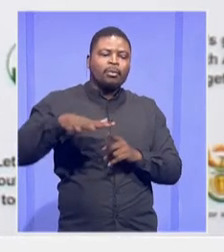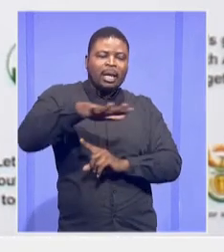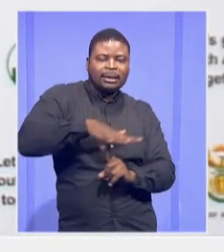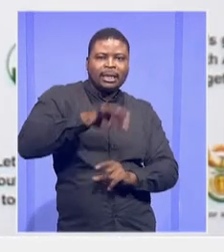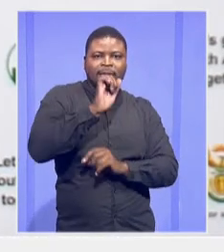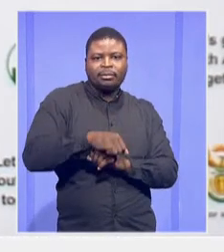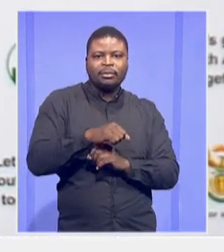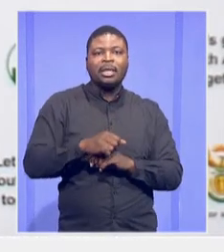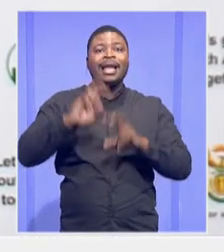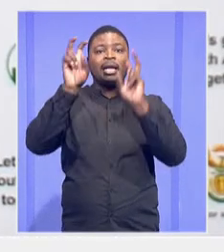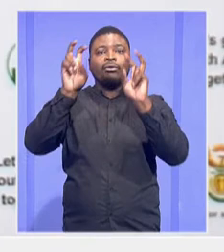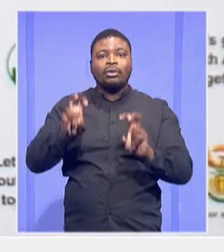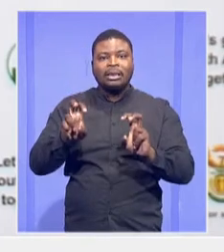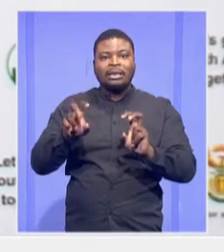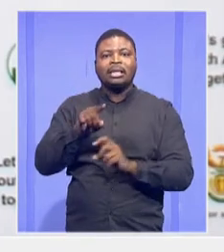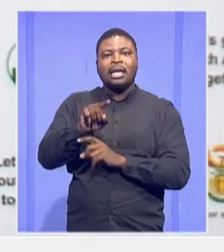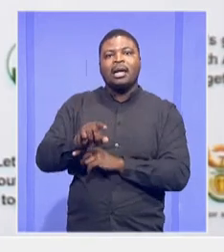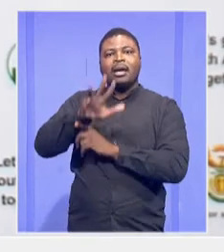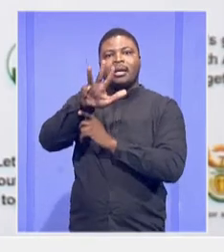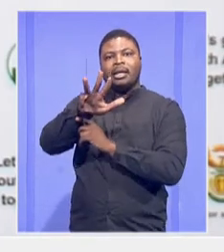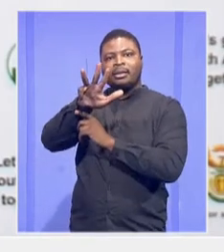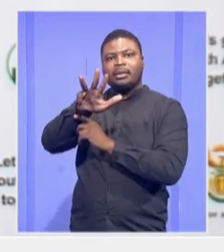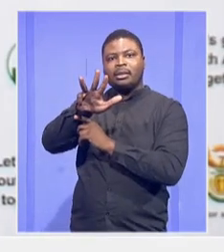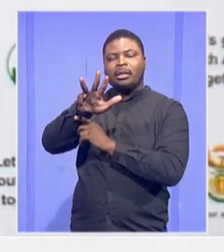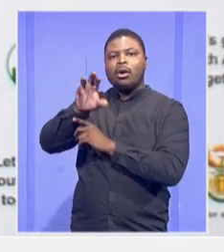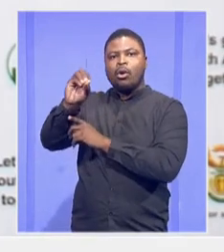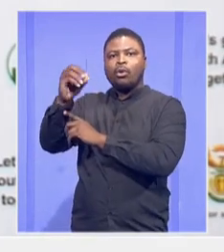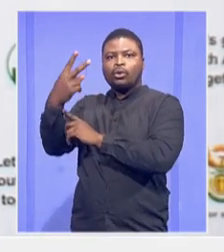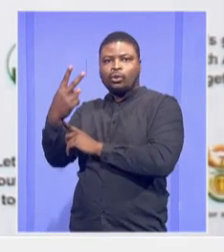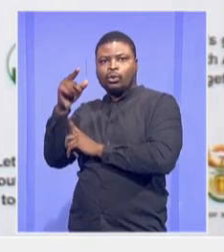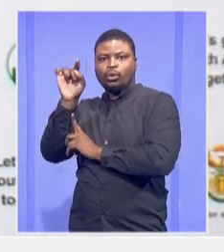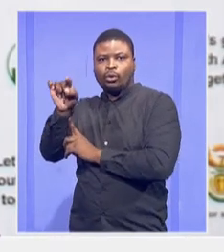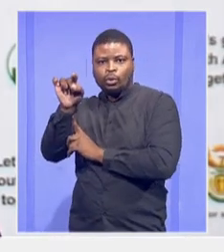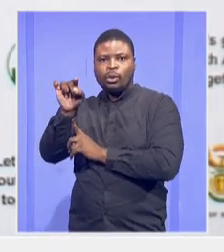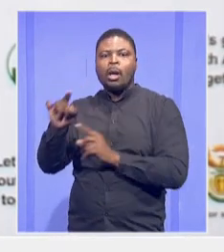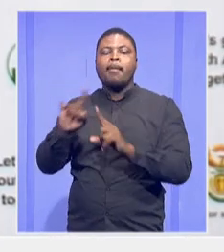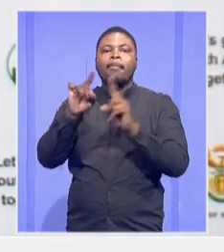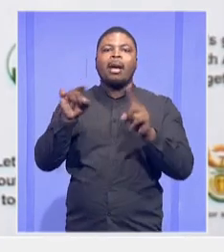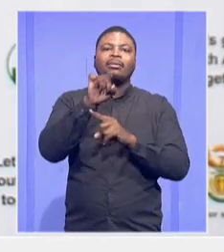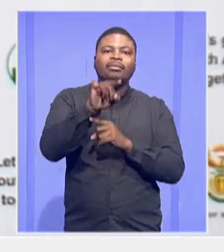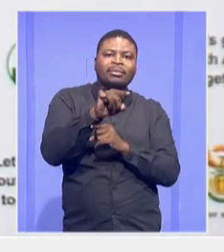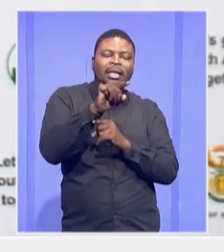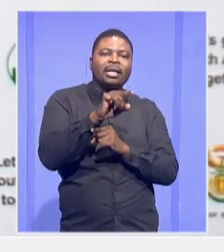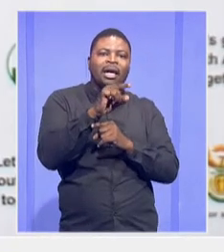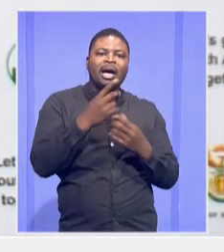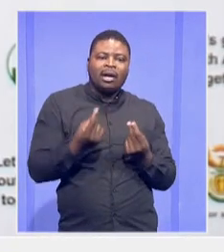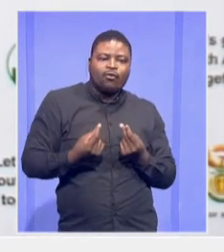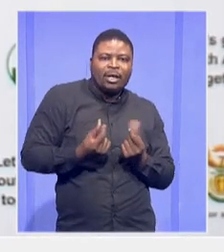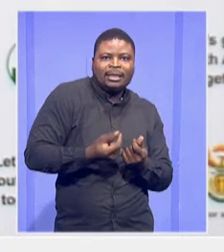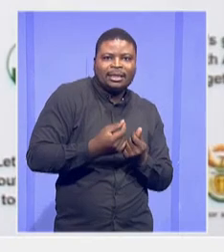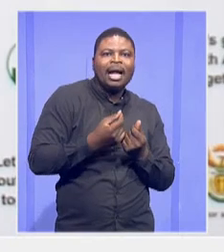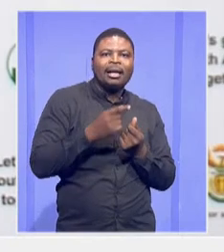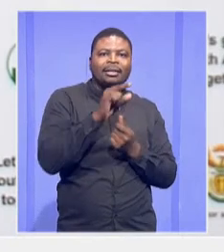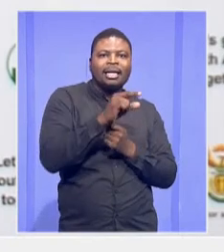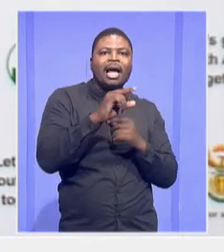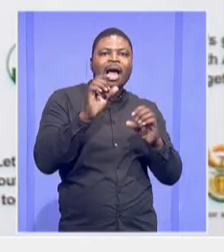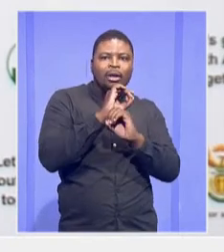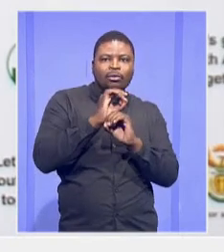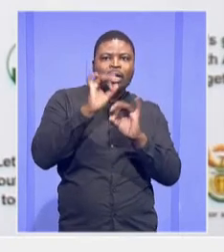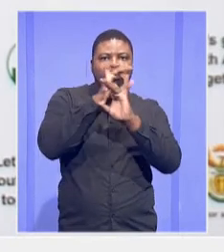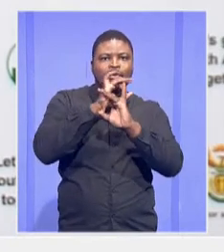902. And again, owing to rationalization and closure of unviable small schools.